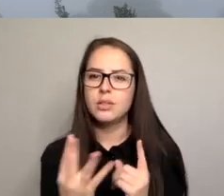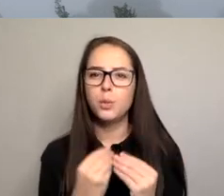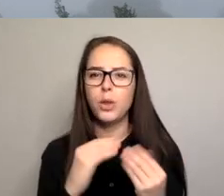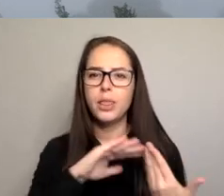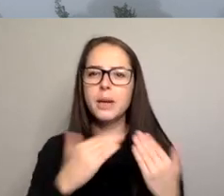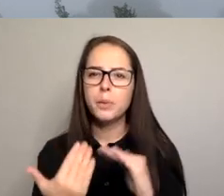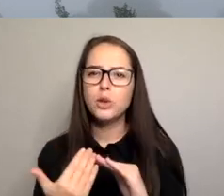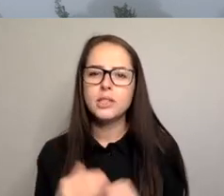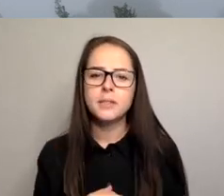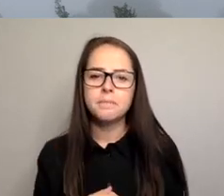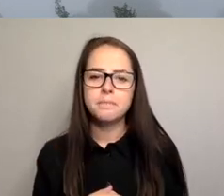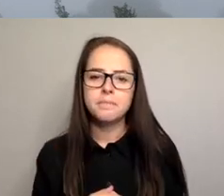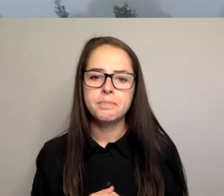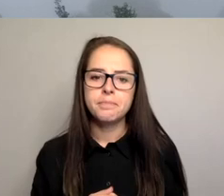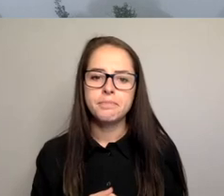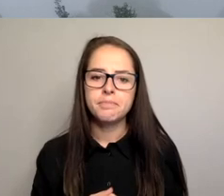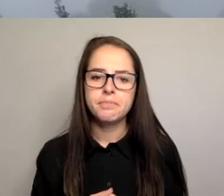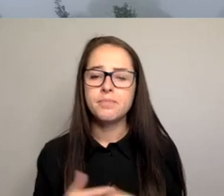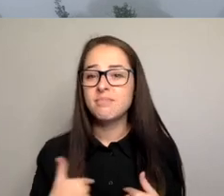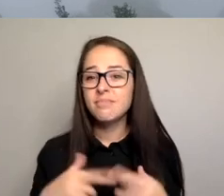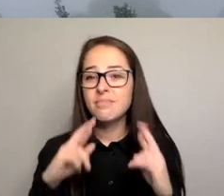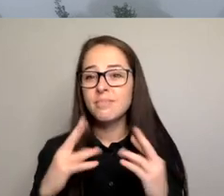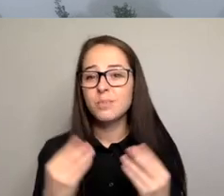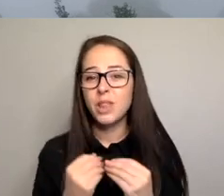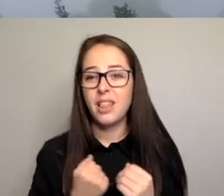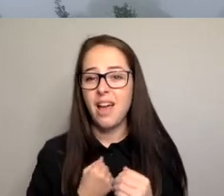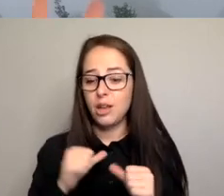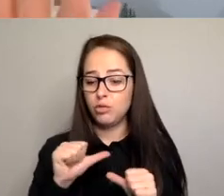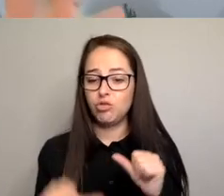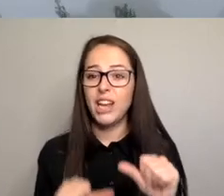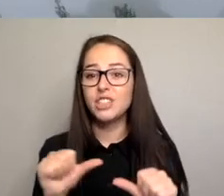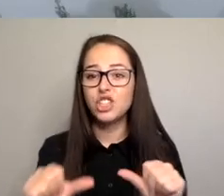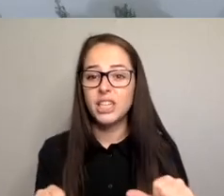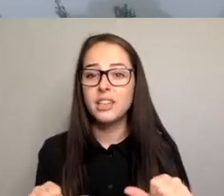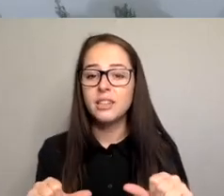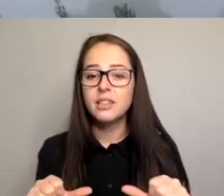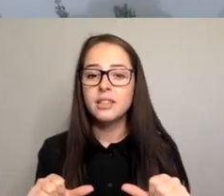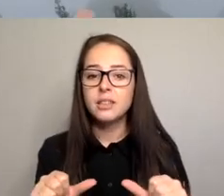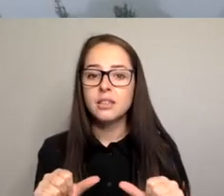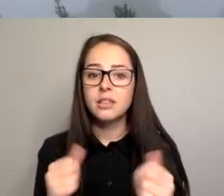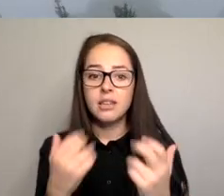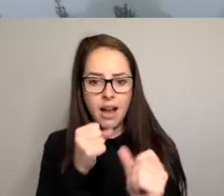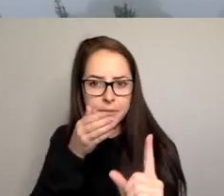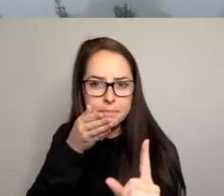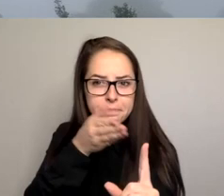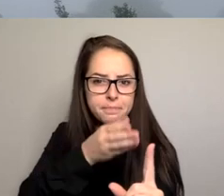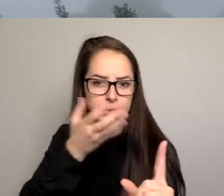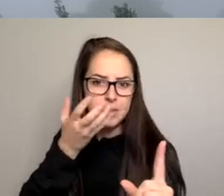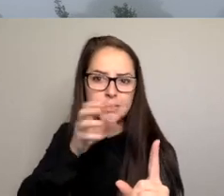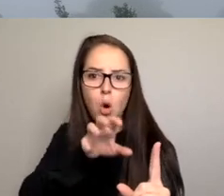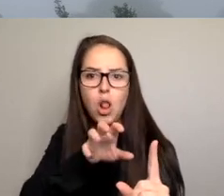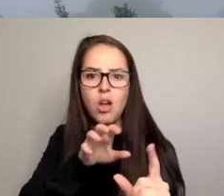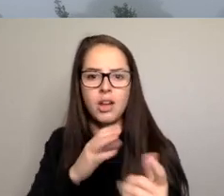with our gender equity strategy is that we keep a spotlight on the issues.